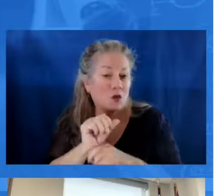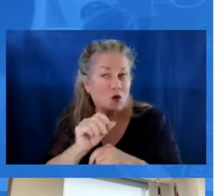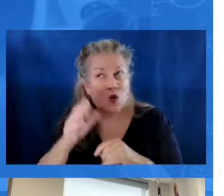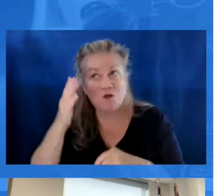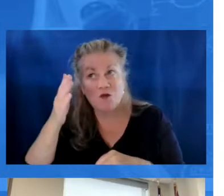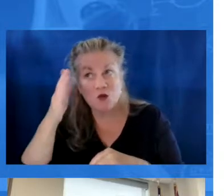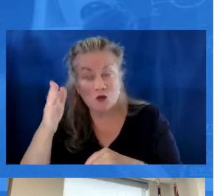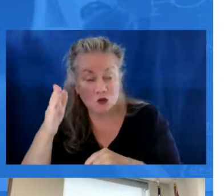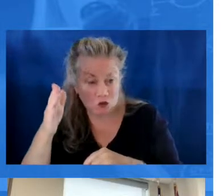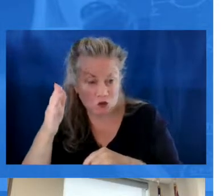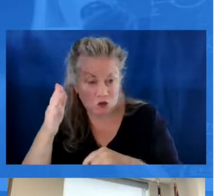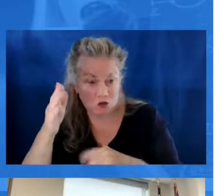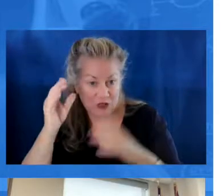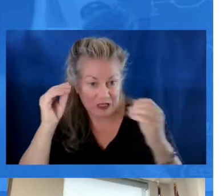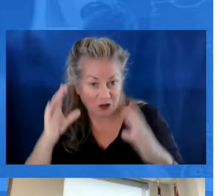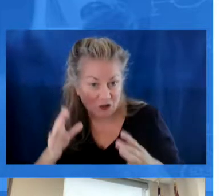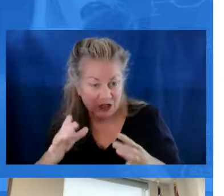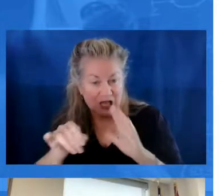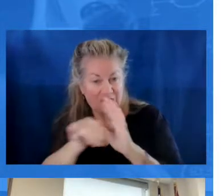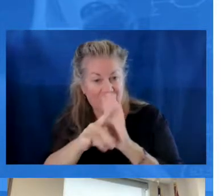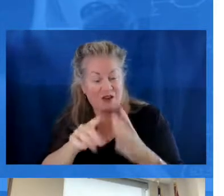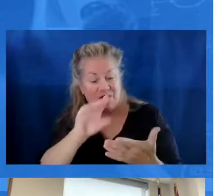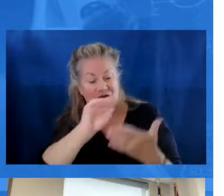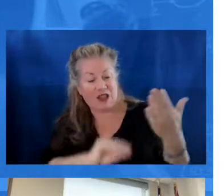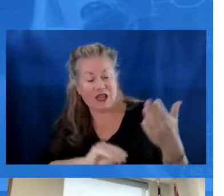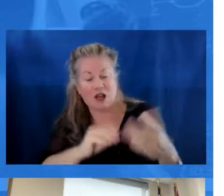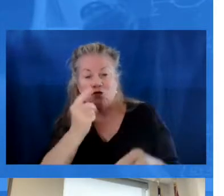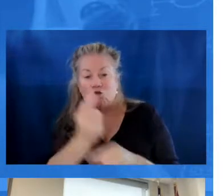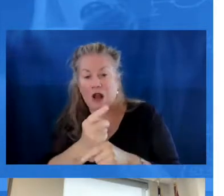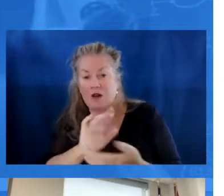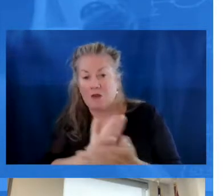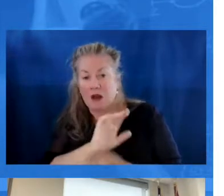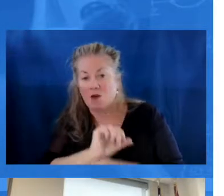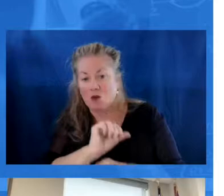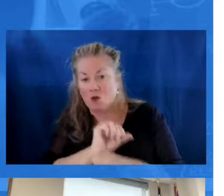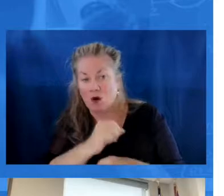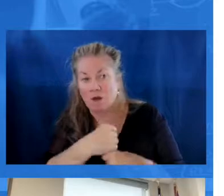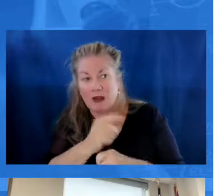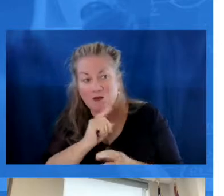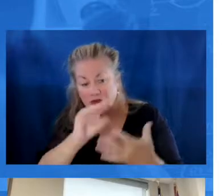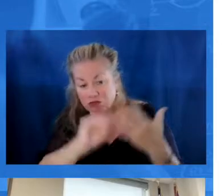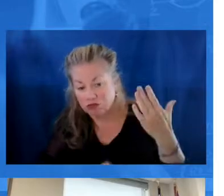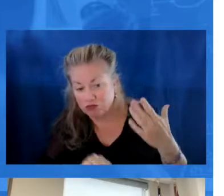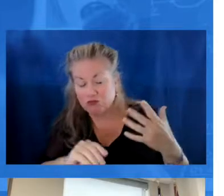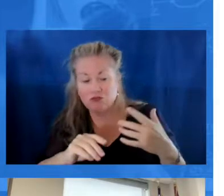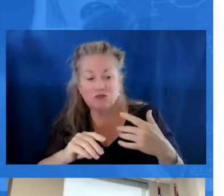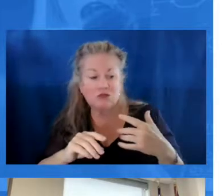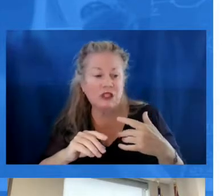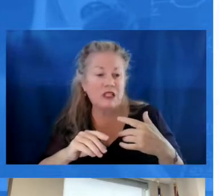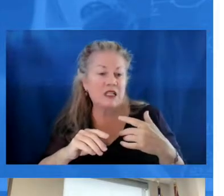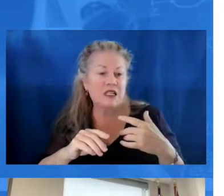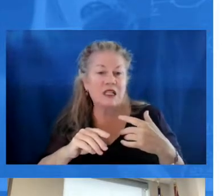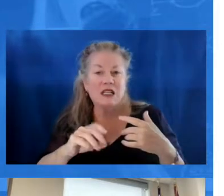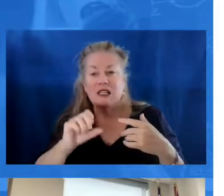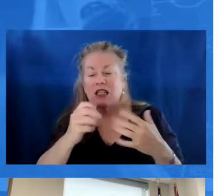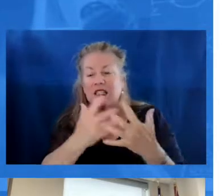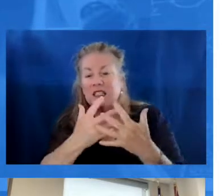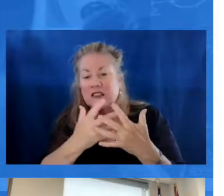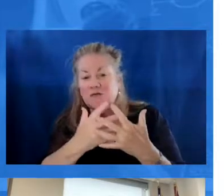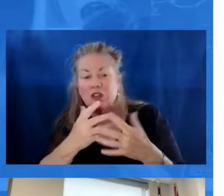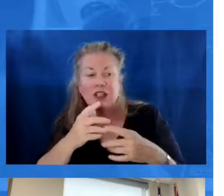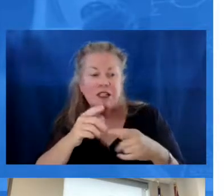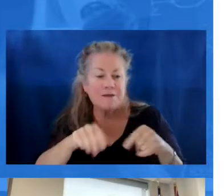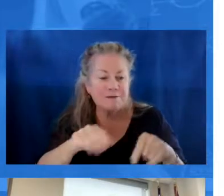the teachers who are our future teachers. They make sure that they are filling out the right paperwork, and they make sure that they've done that really important